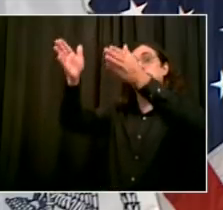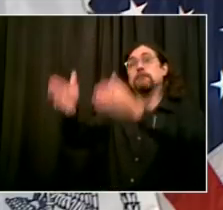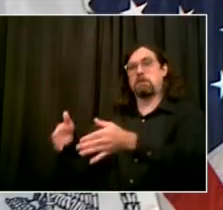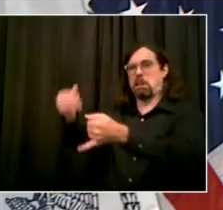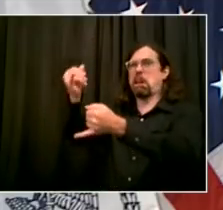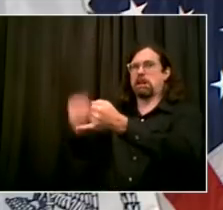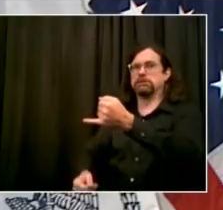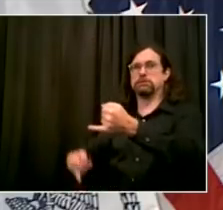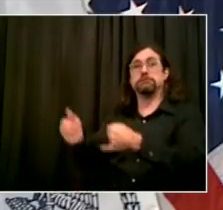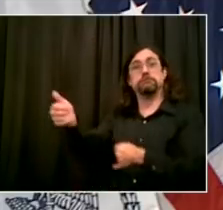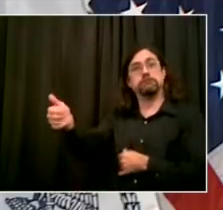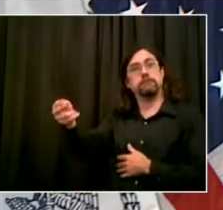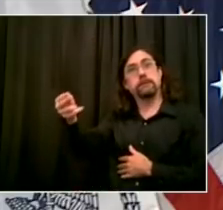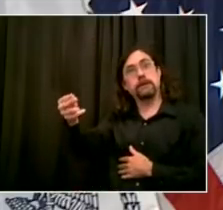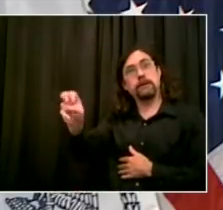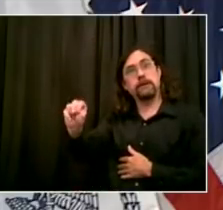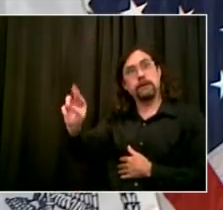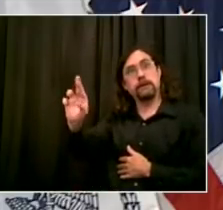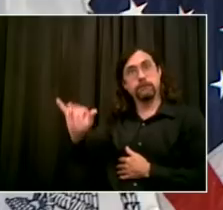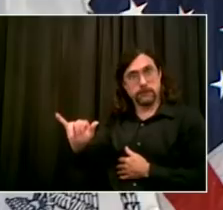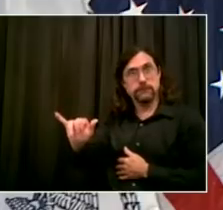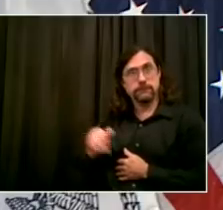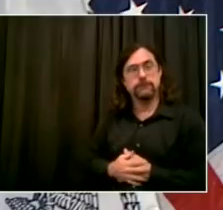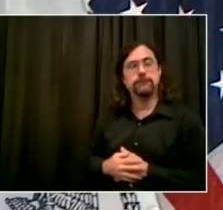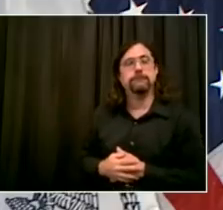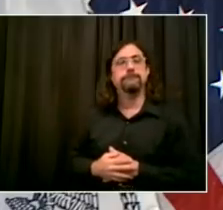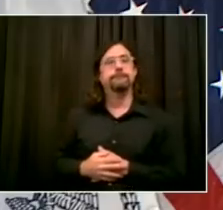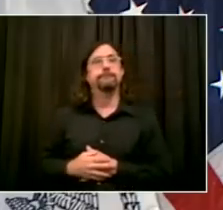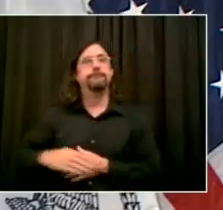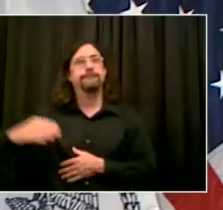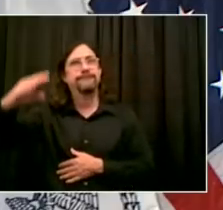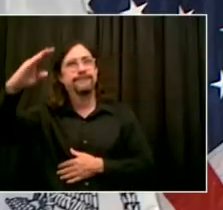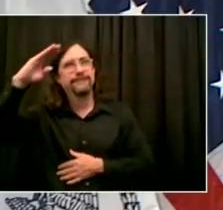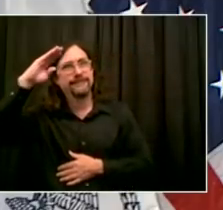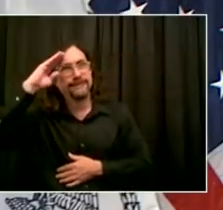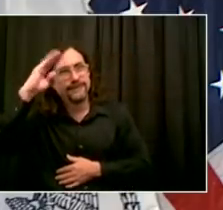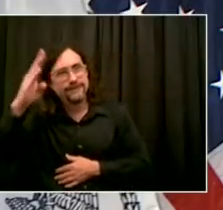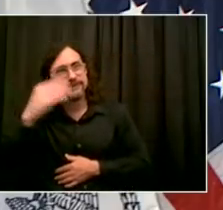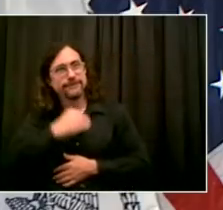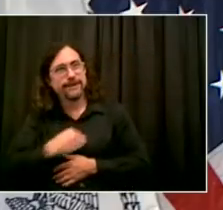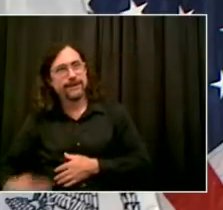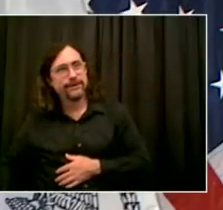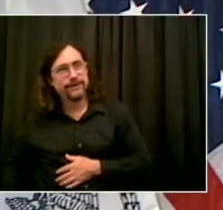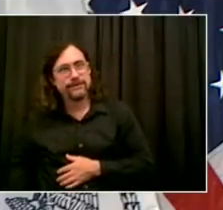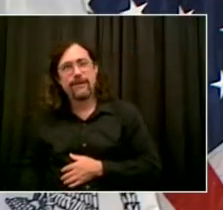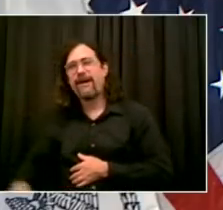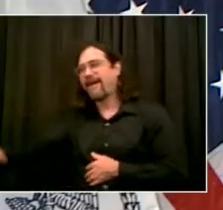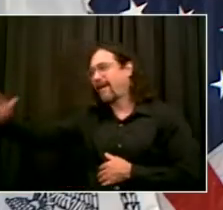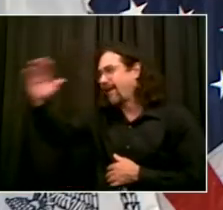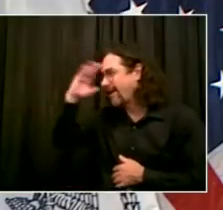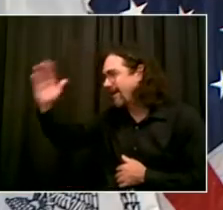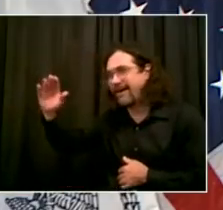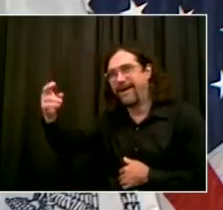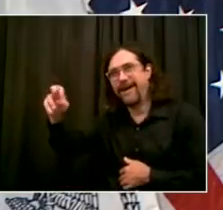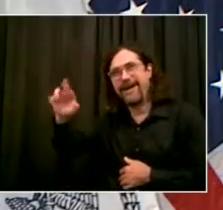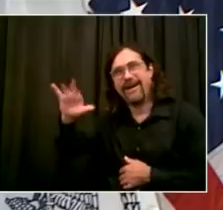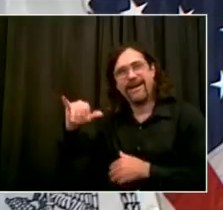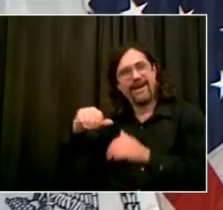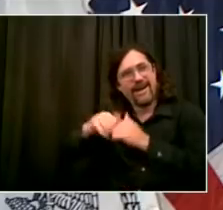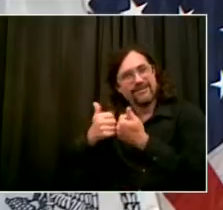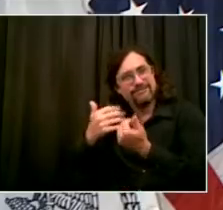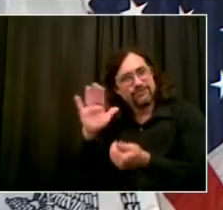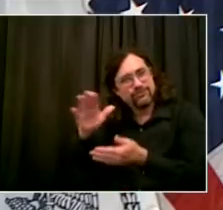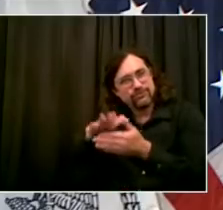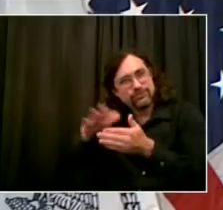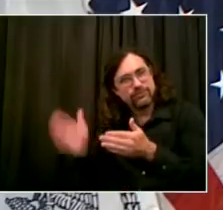ask you about the reaction of UFT President Michael Mulgrew, who issued